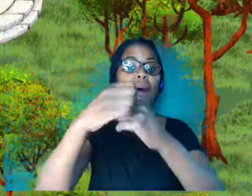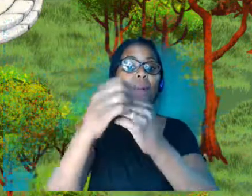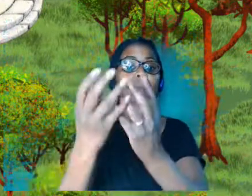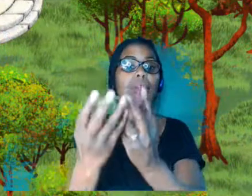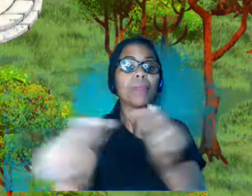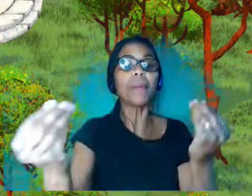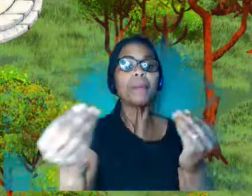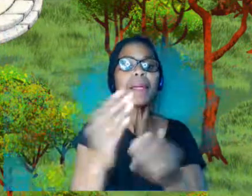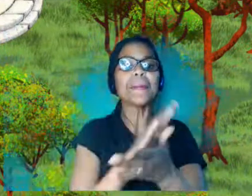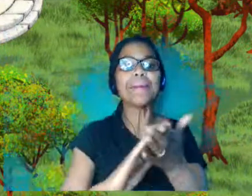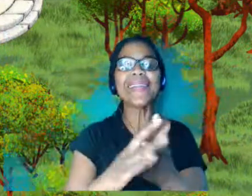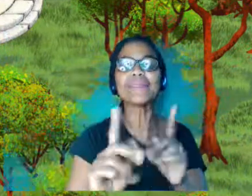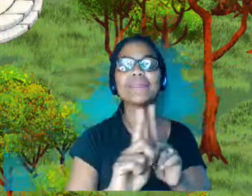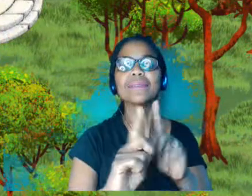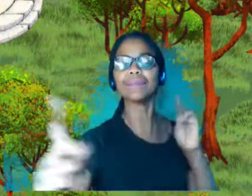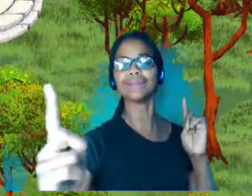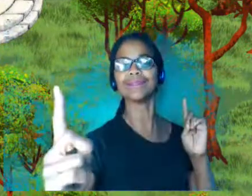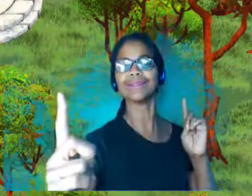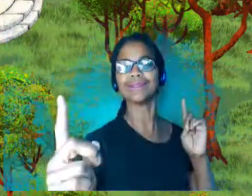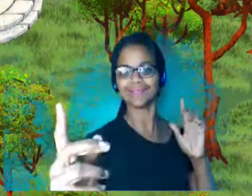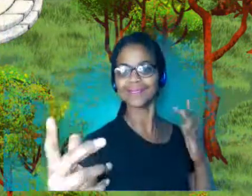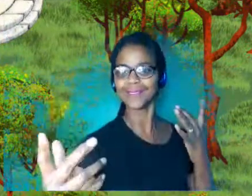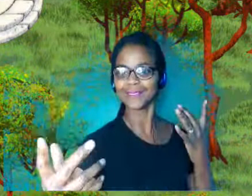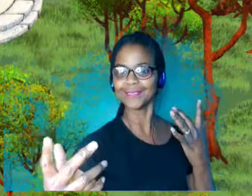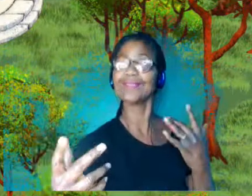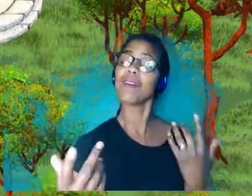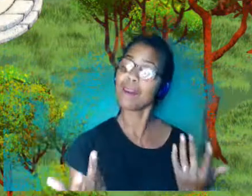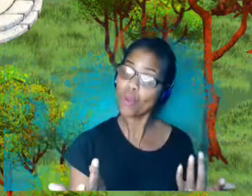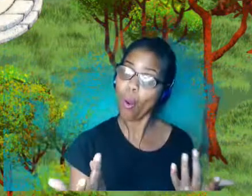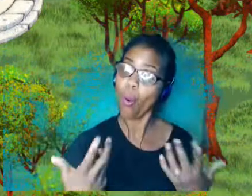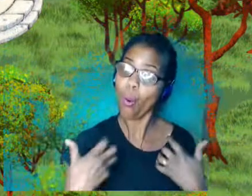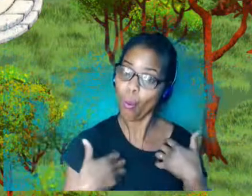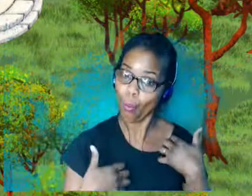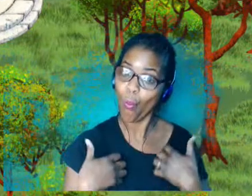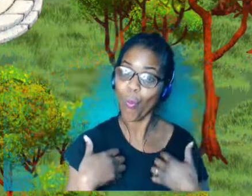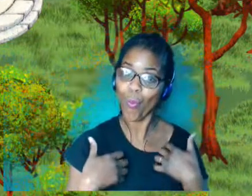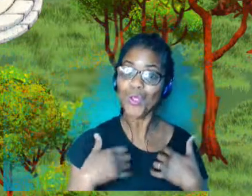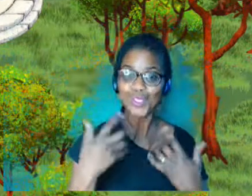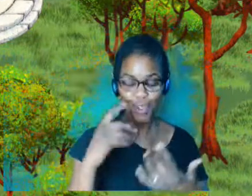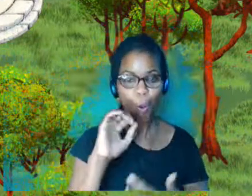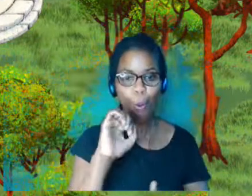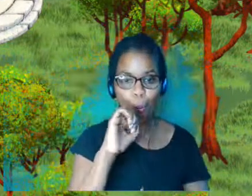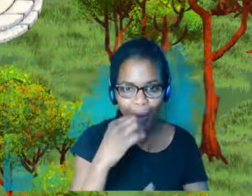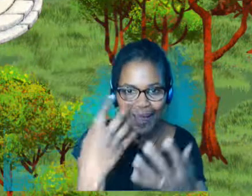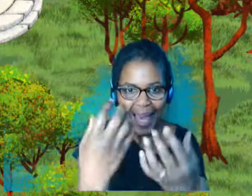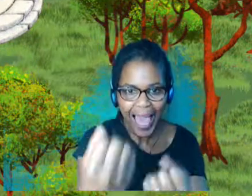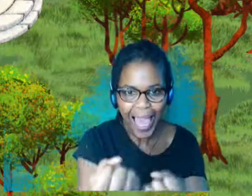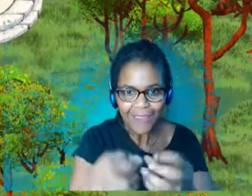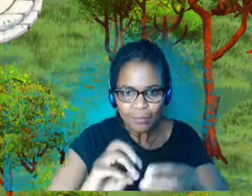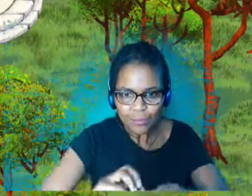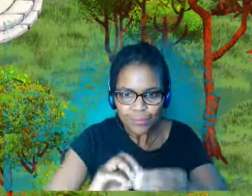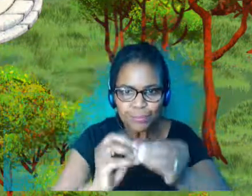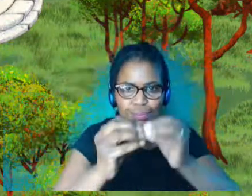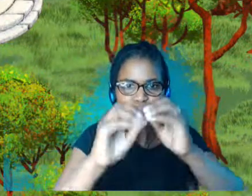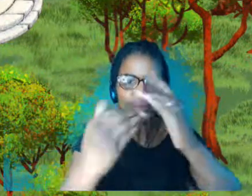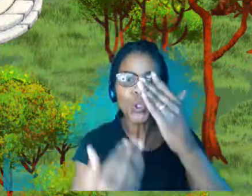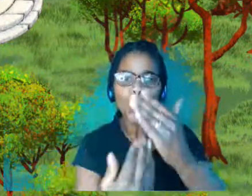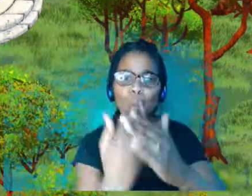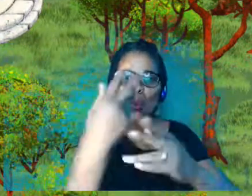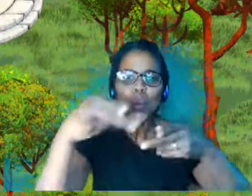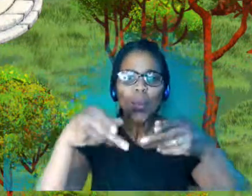So we're bringing the serendipity and organic nature of conversations